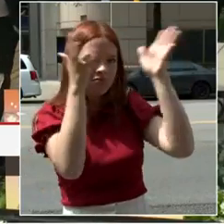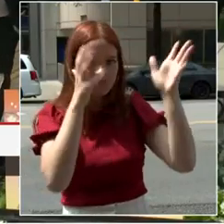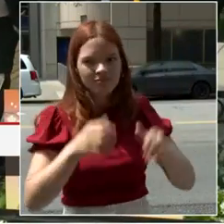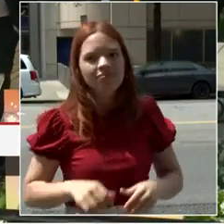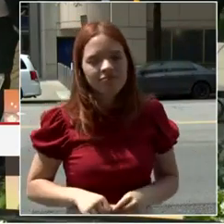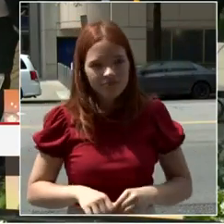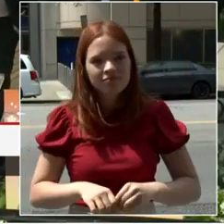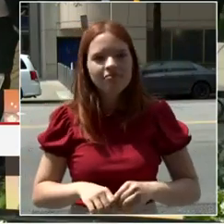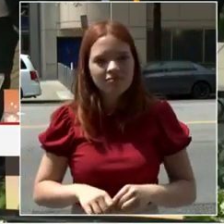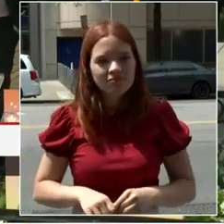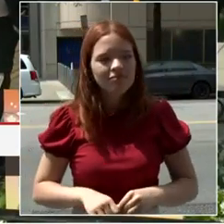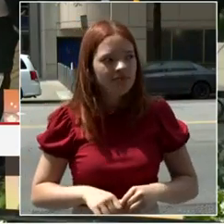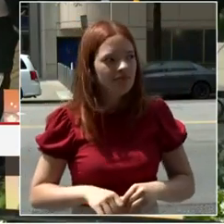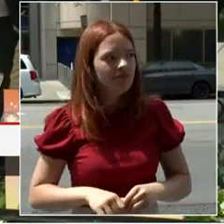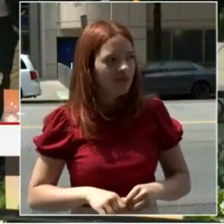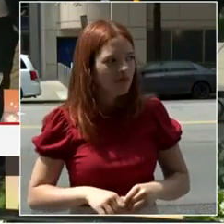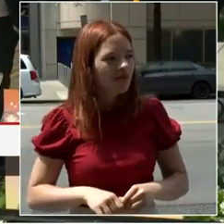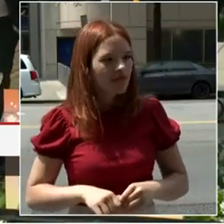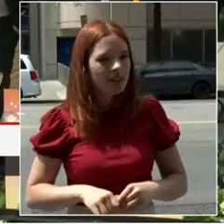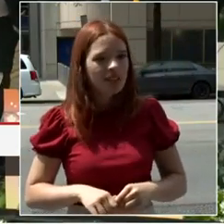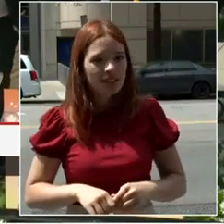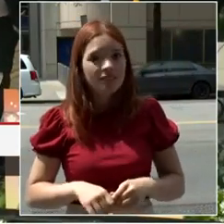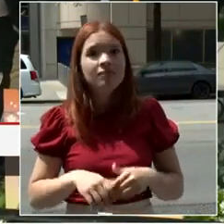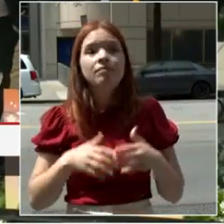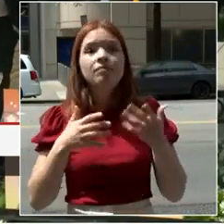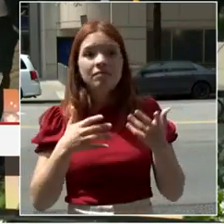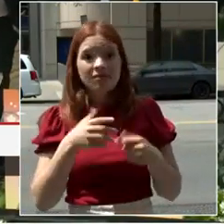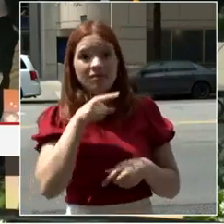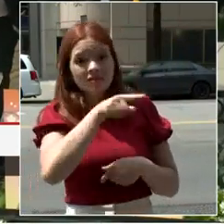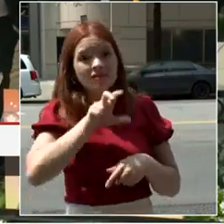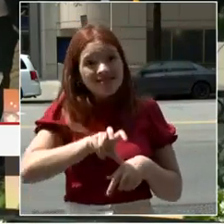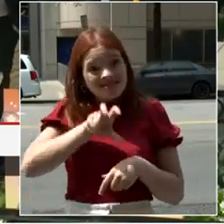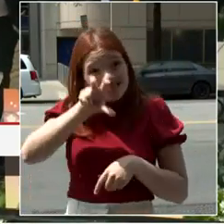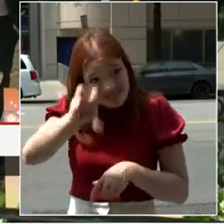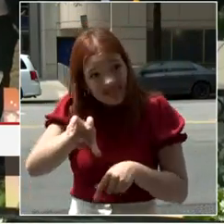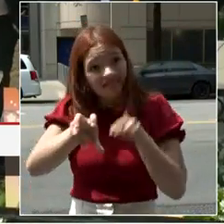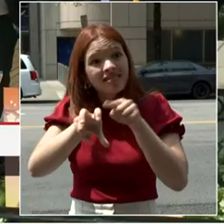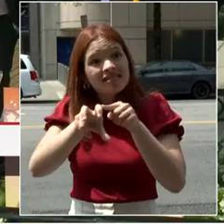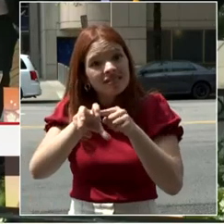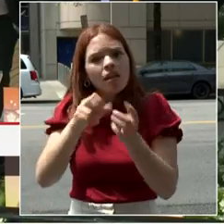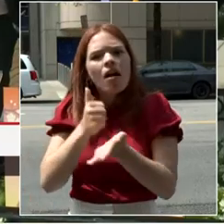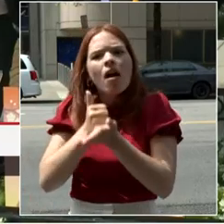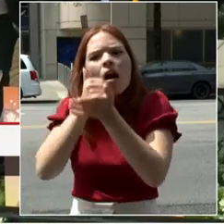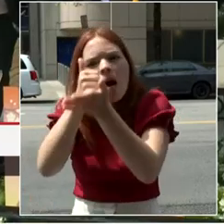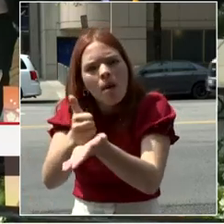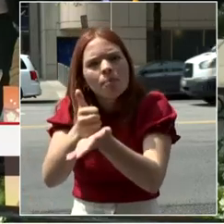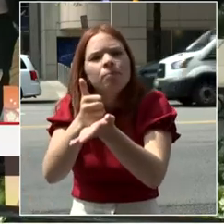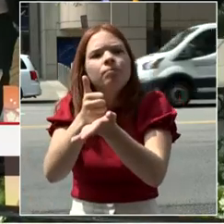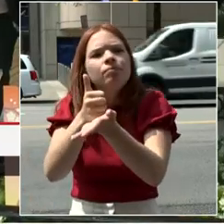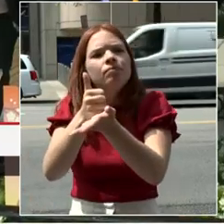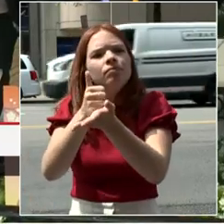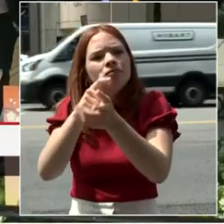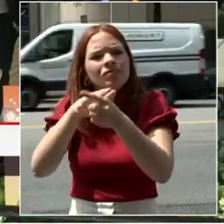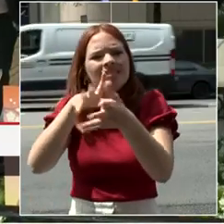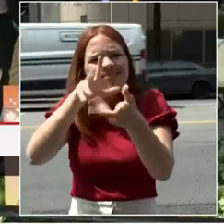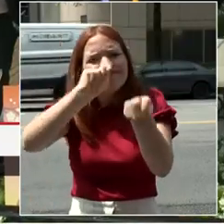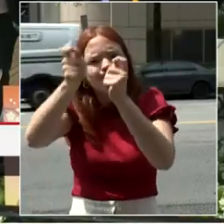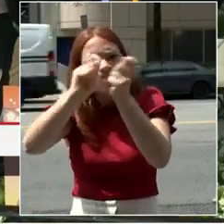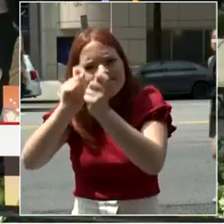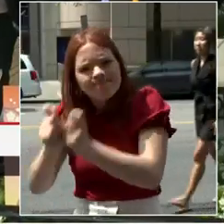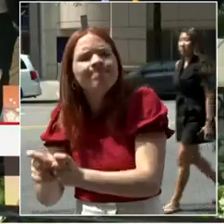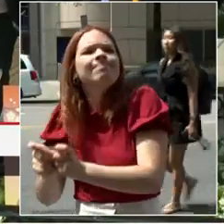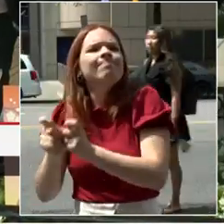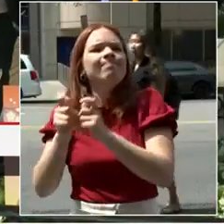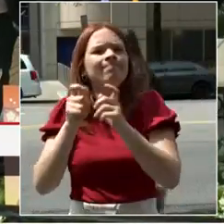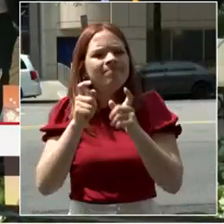And this investment will allow us to speed up the conversion of office buildings into housing. And to get